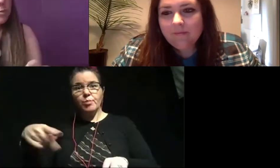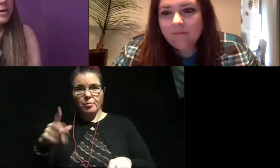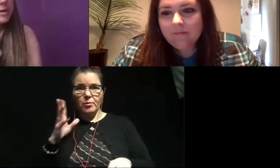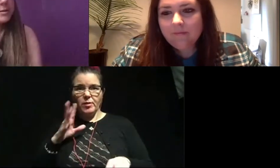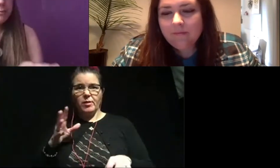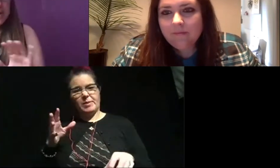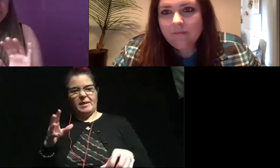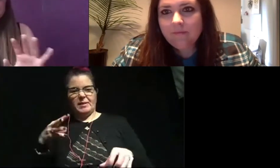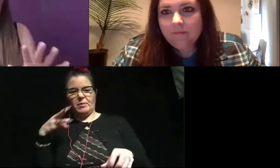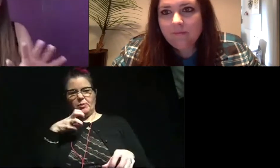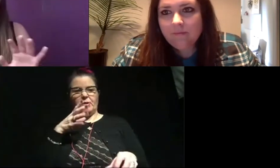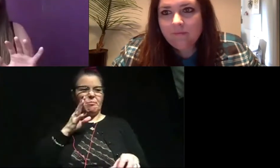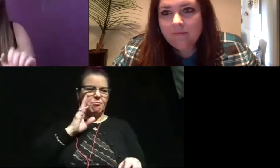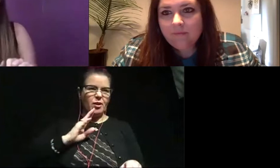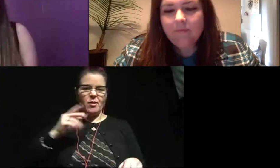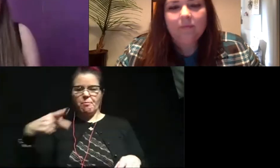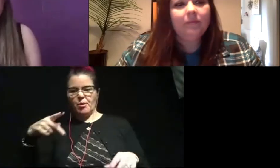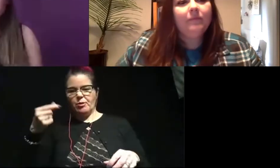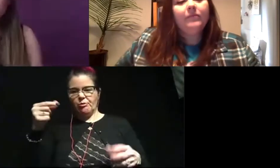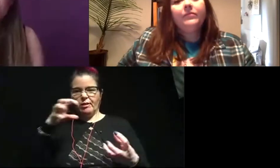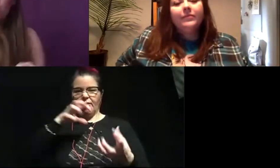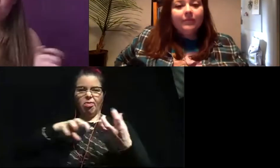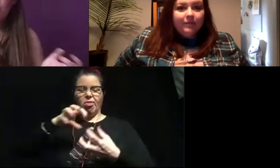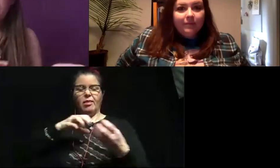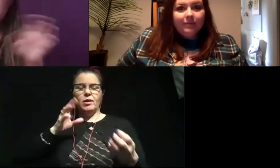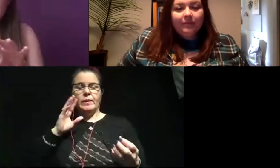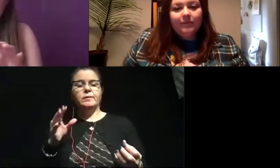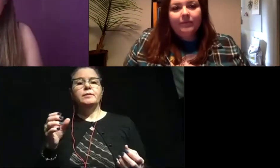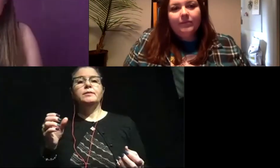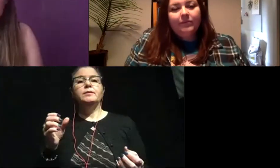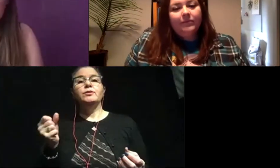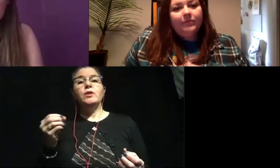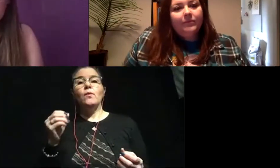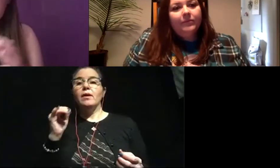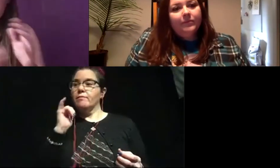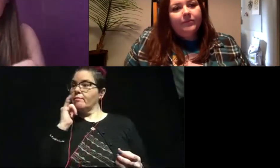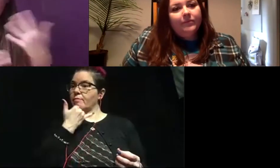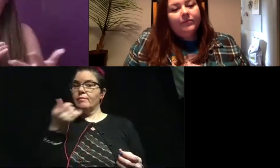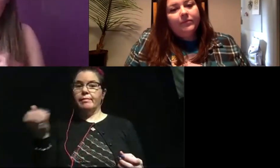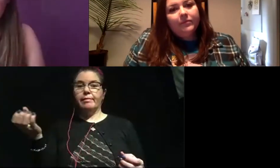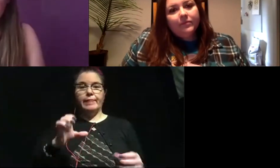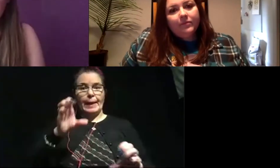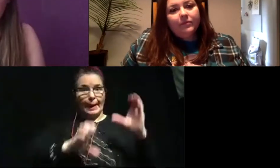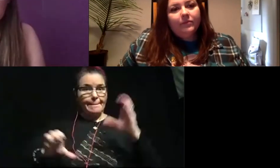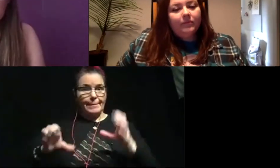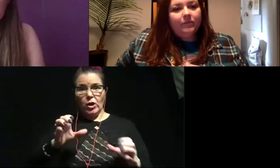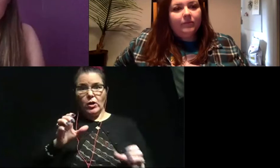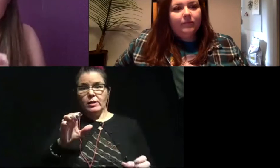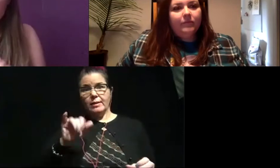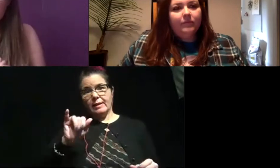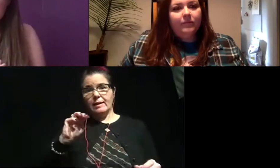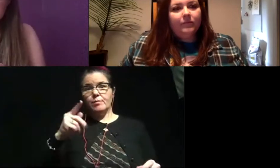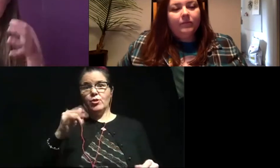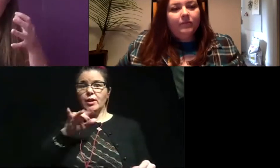of like a weird brownish purple green. So when we knock in chemical impurities, that's when it causes lots of color changes.